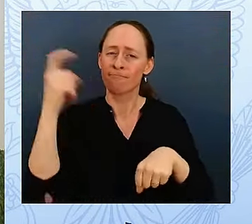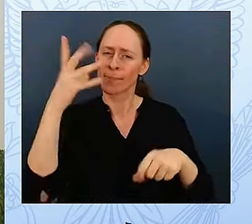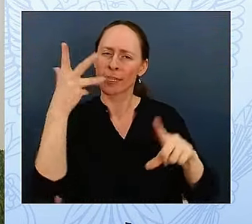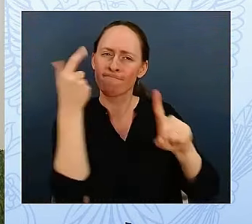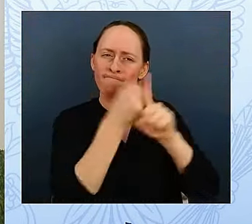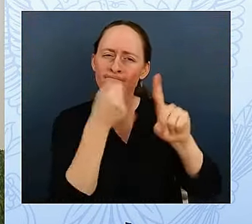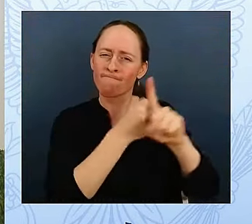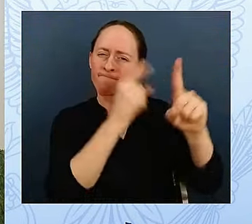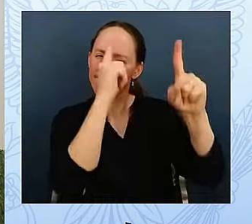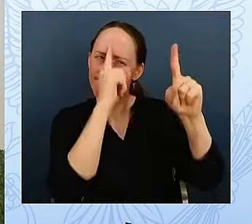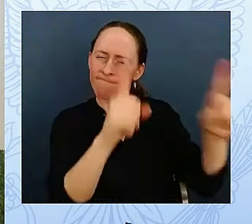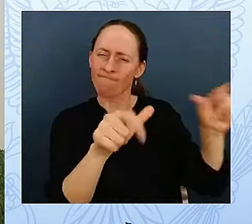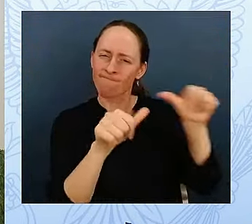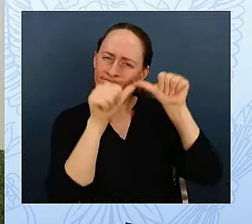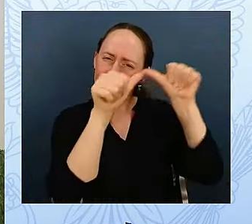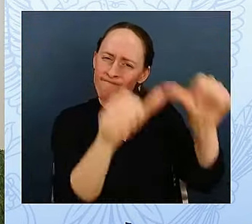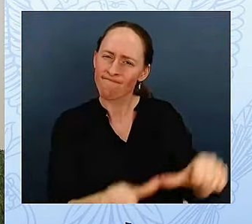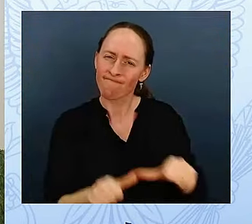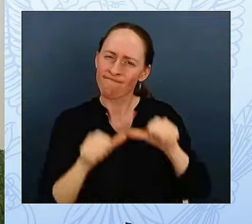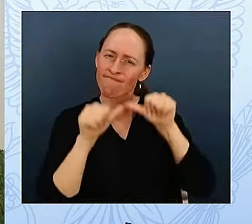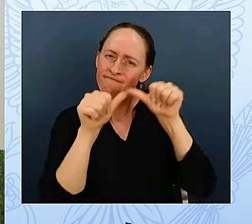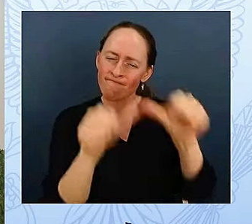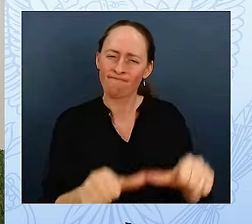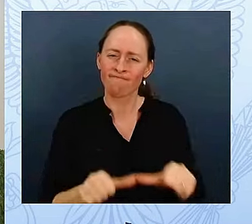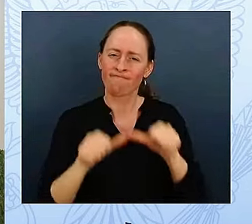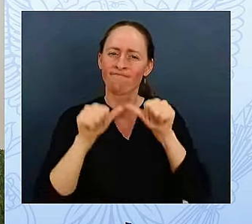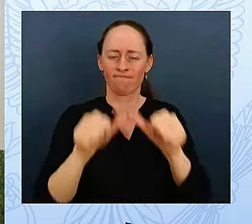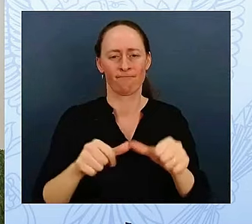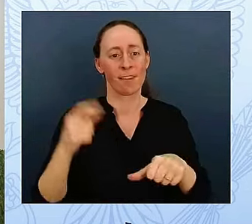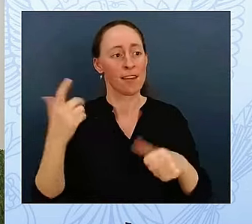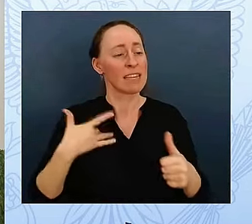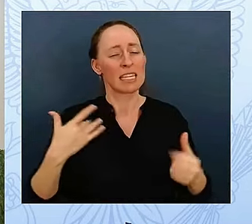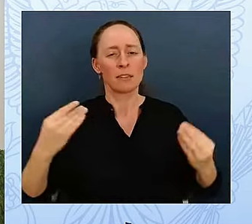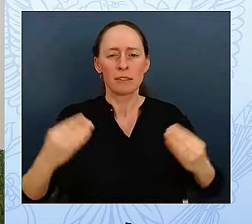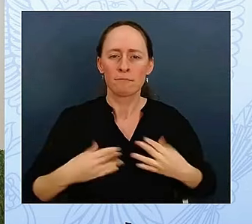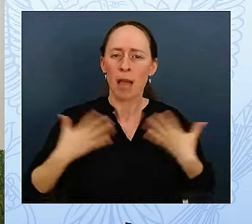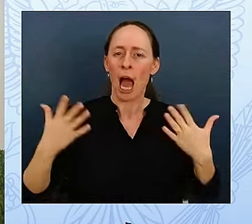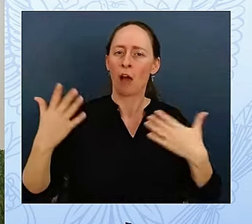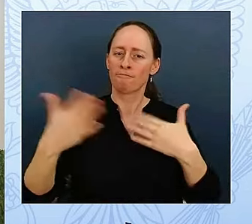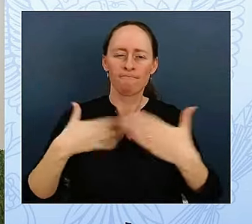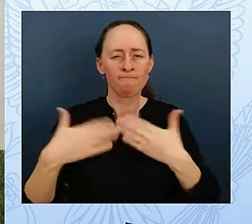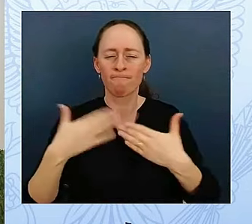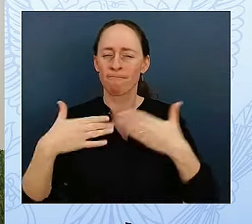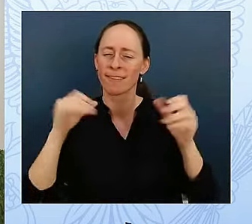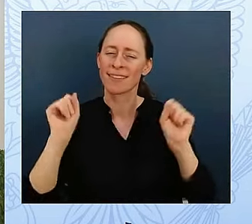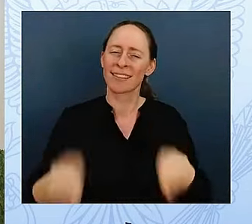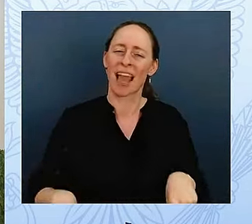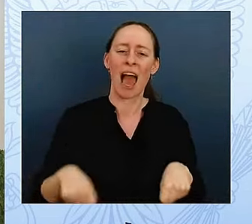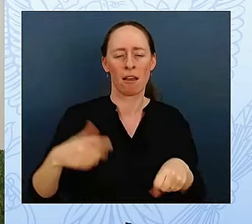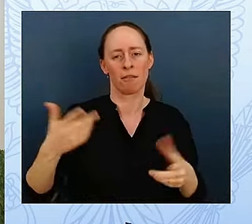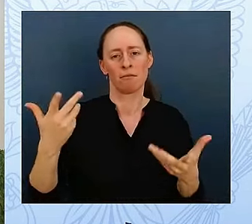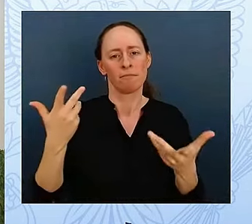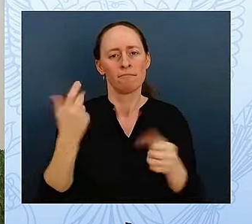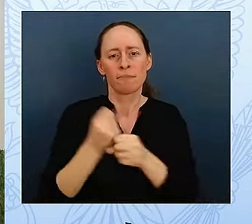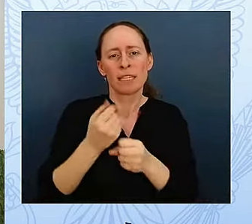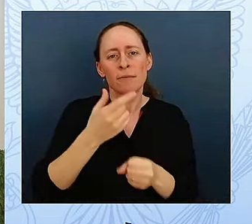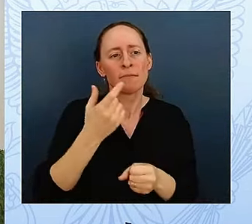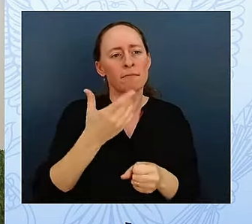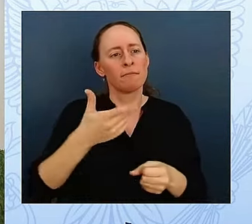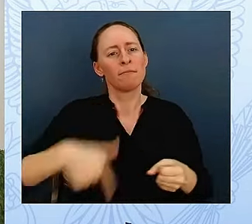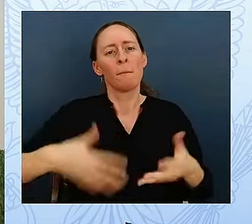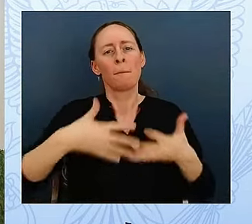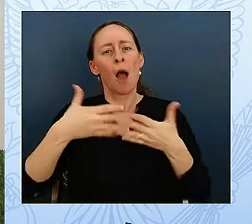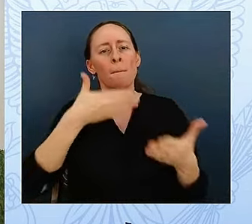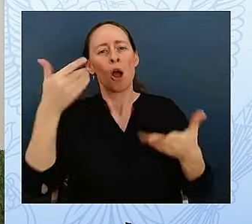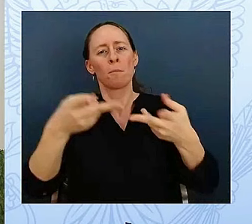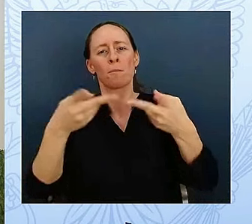help lift up this nation and all its people to that place where the heart is without fear and the head is held high, where knowledge is